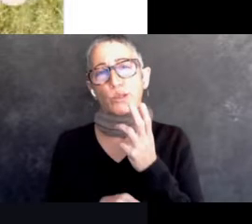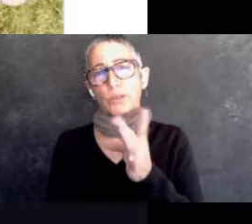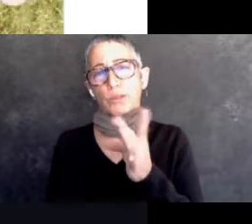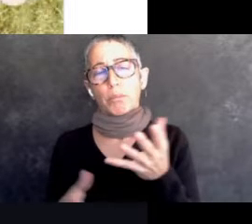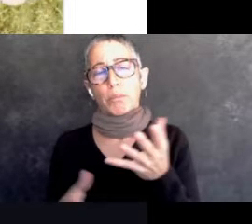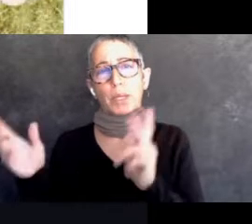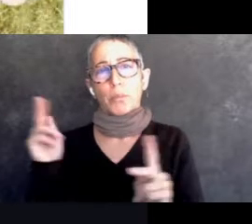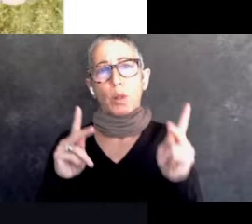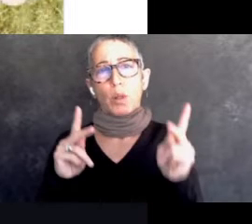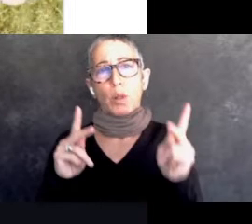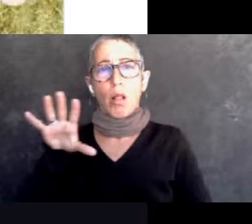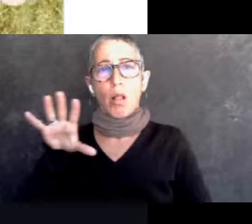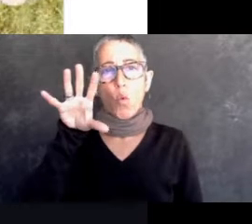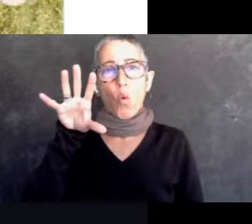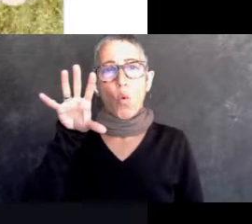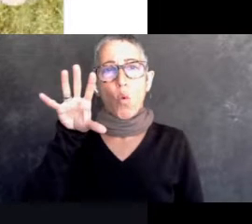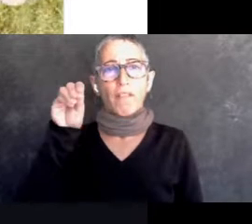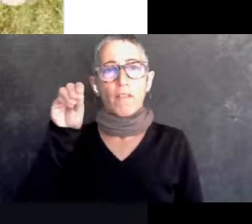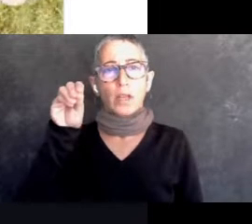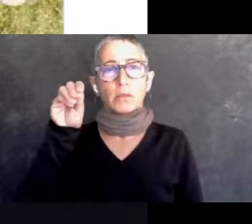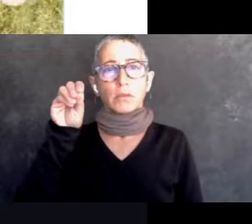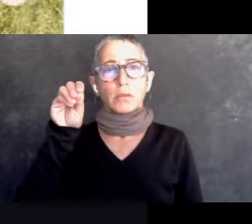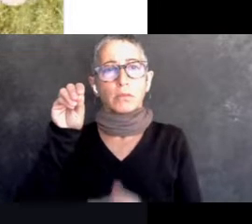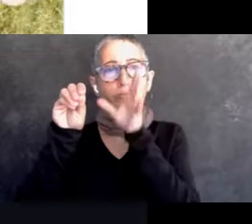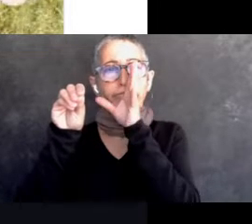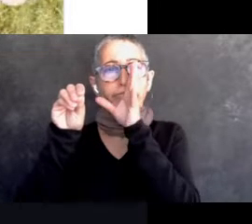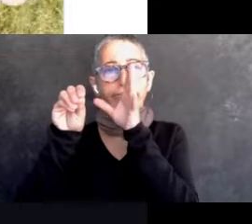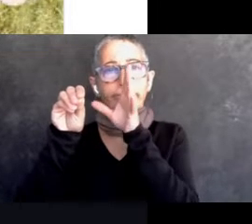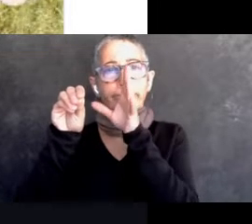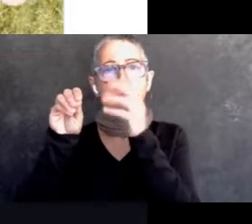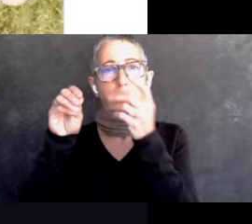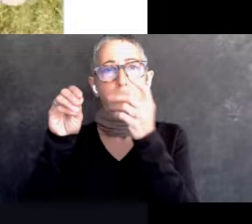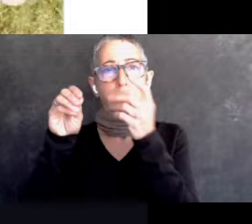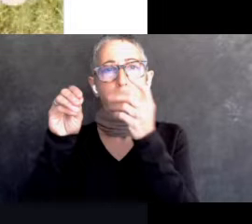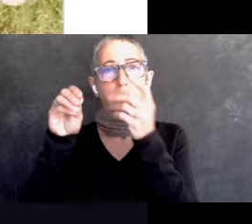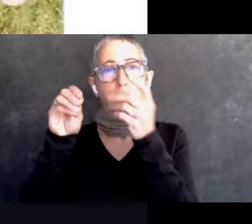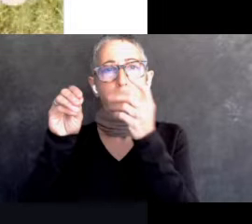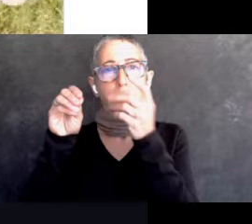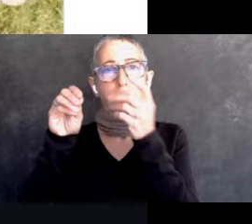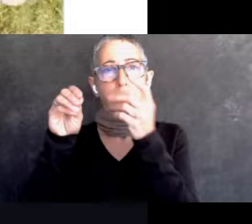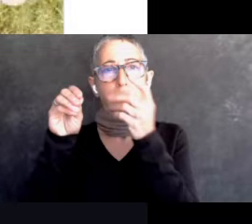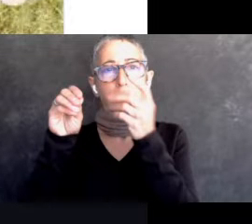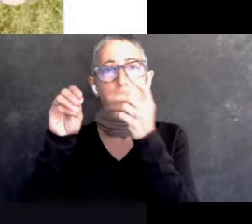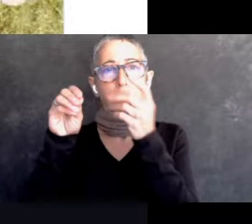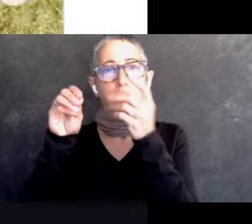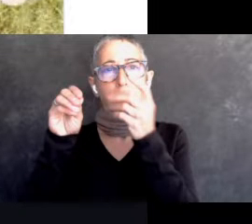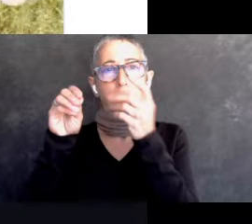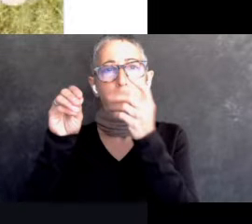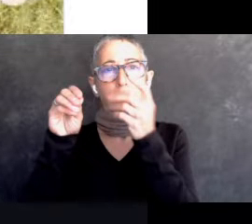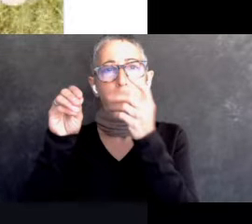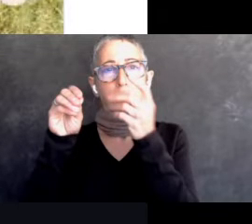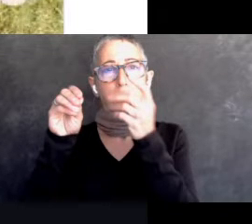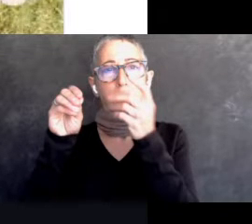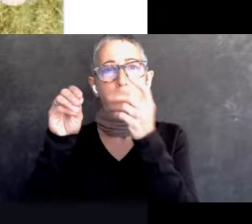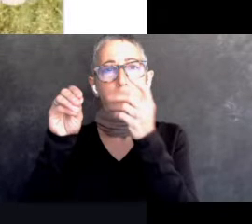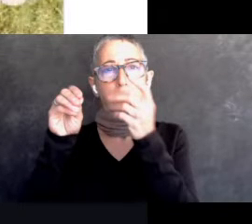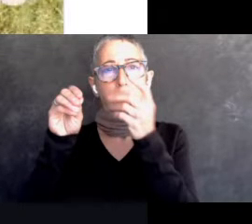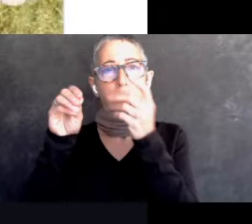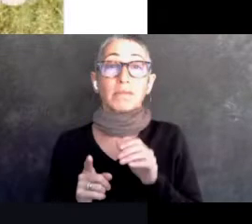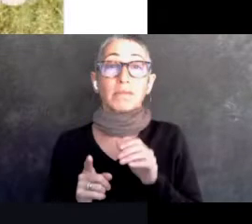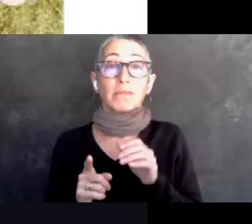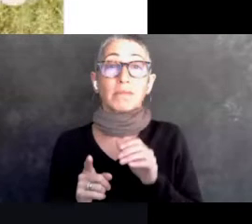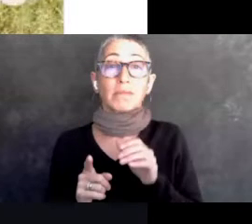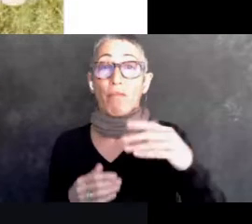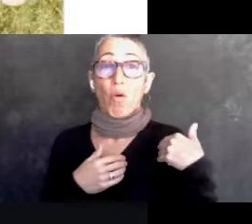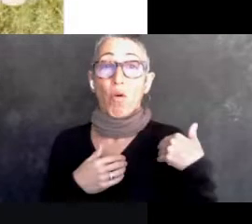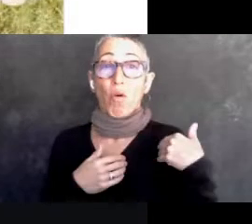and say things that they would probably never, ever say, uh, to people's faces. And that's on them, not you. Um, if